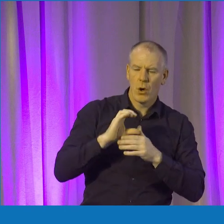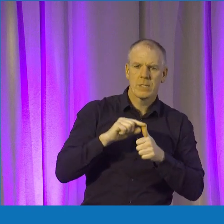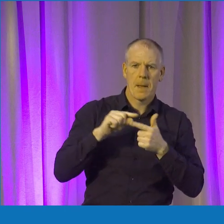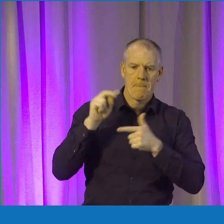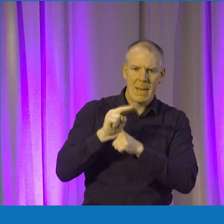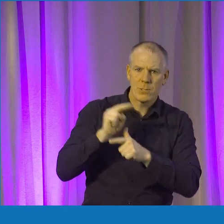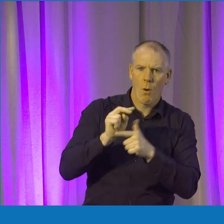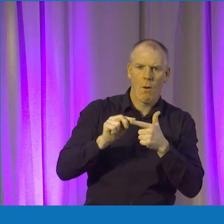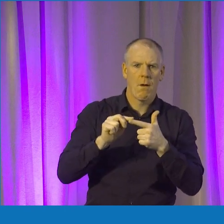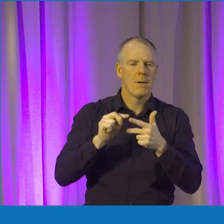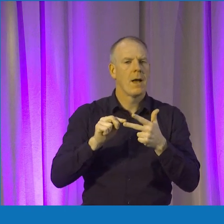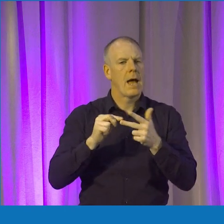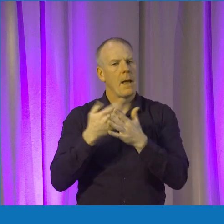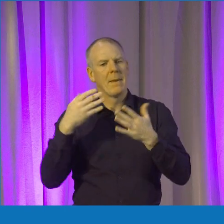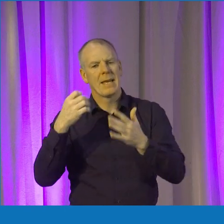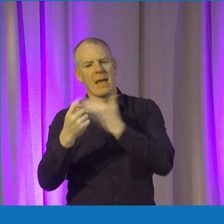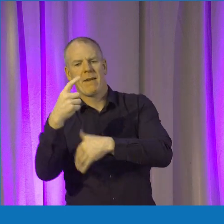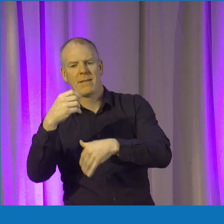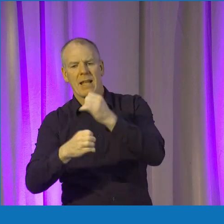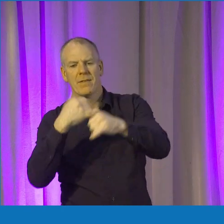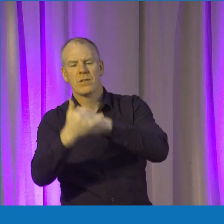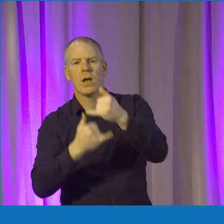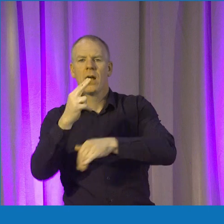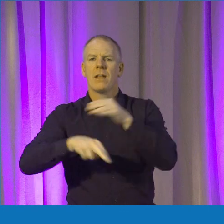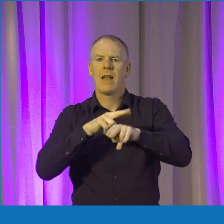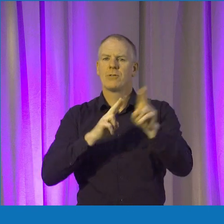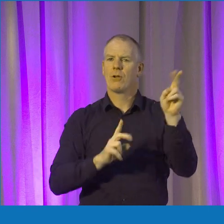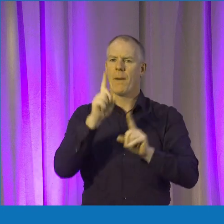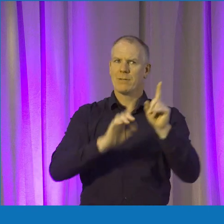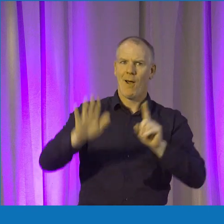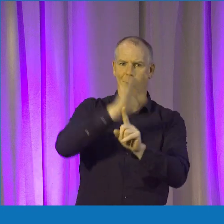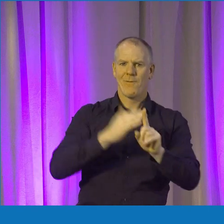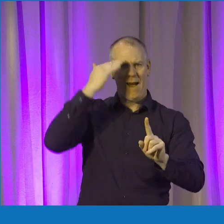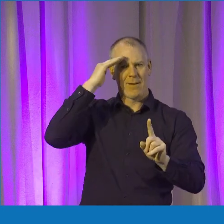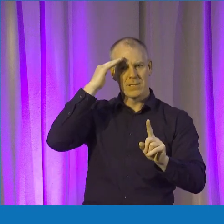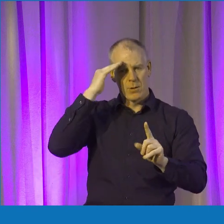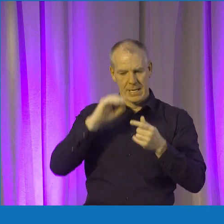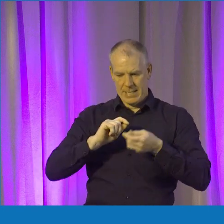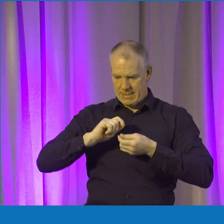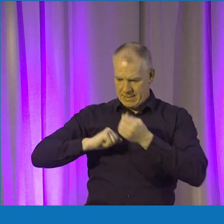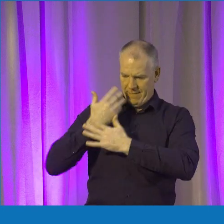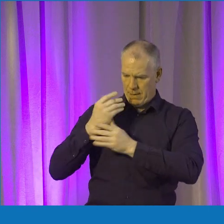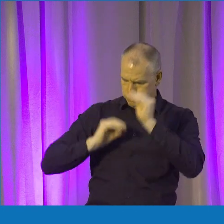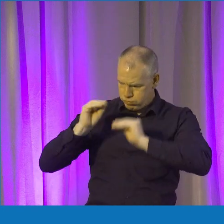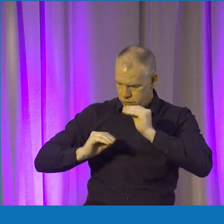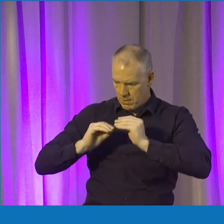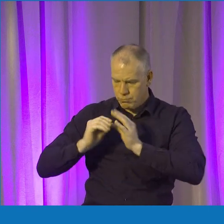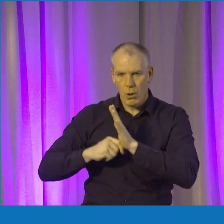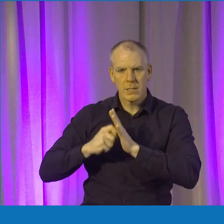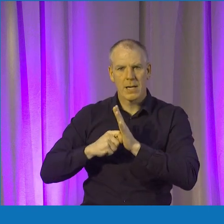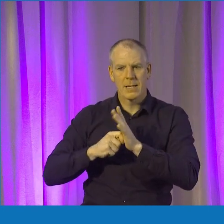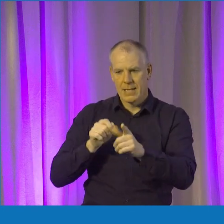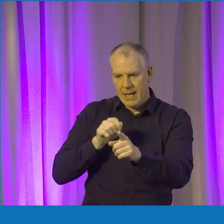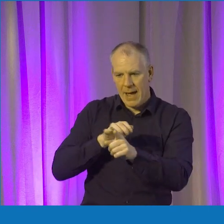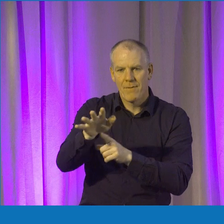And then the big kind of event at the end of the year is national competition. So we develop a project and we create impacts in the